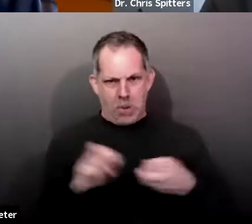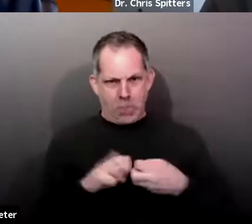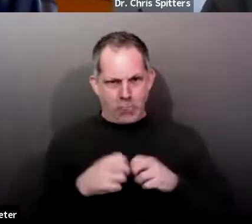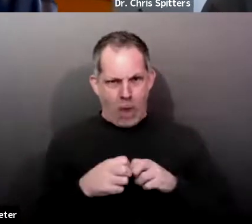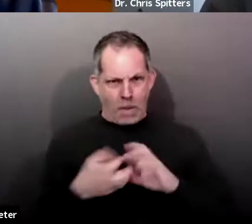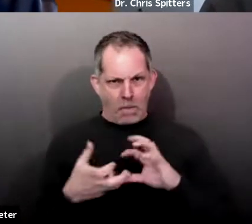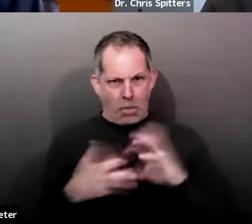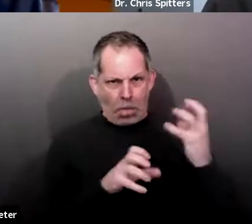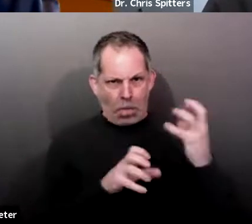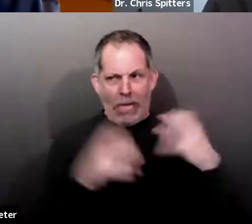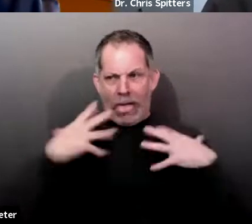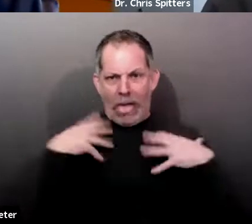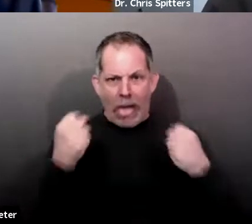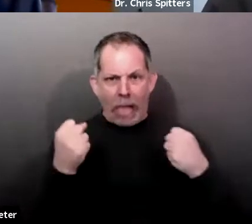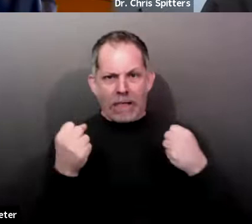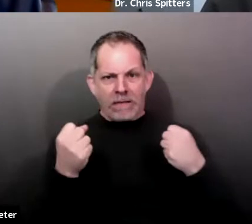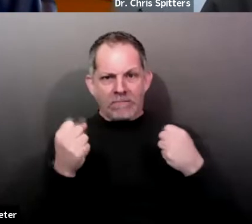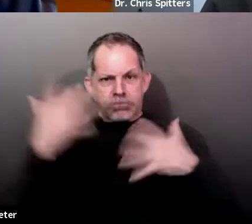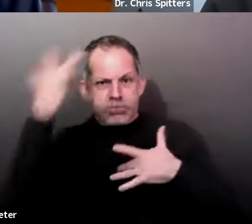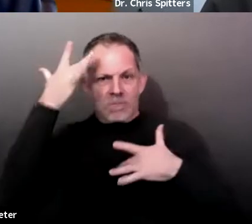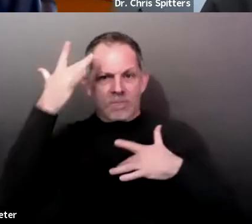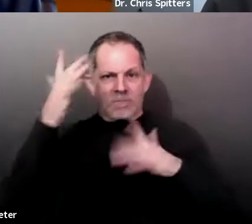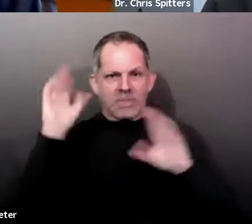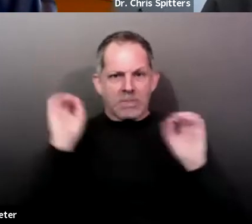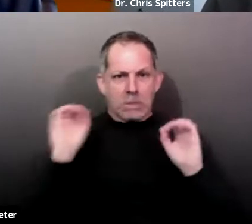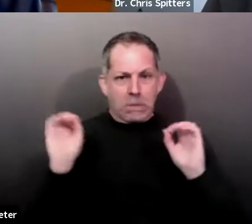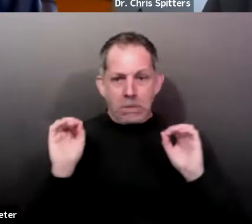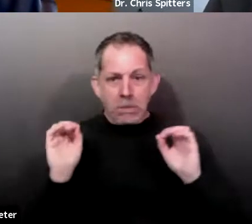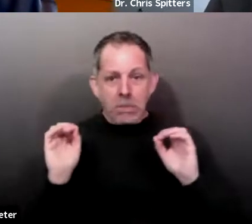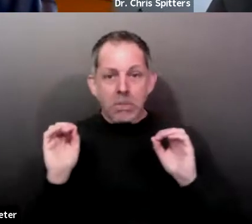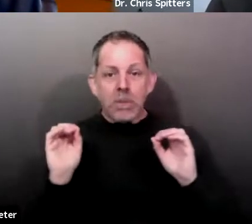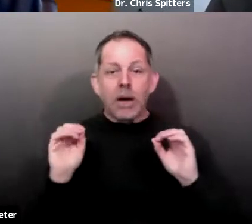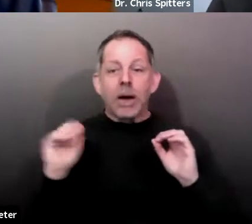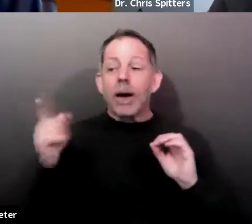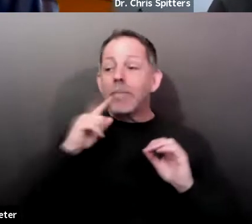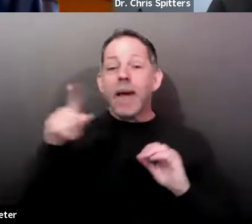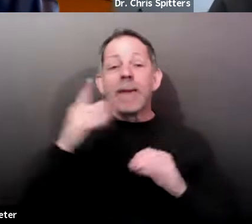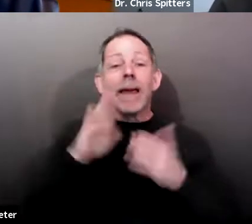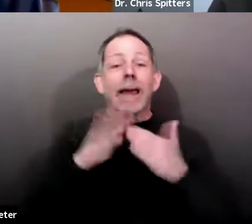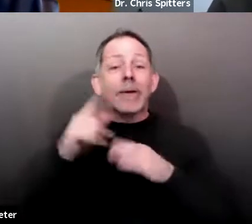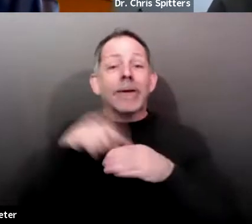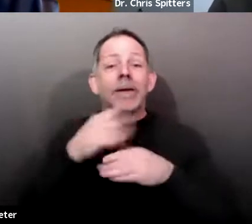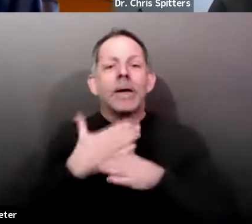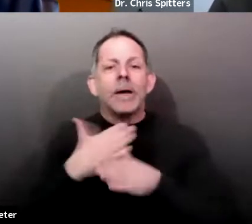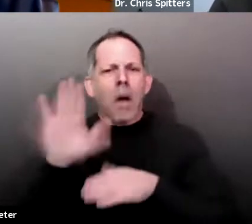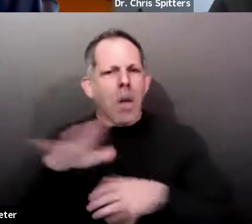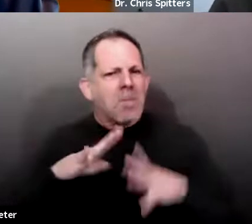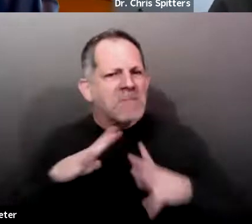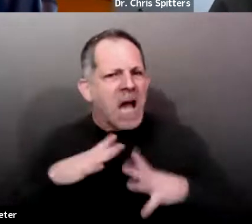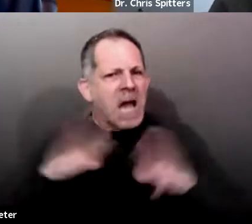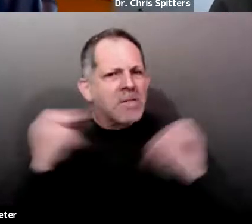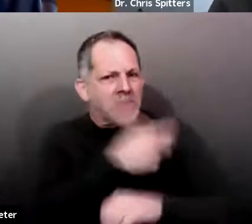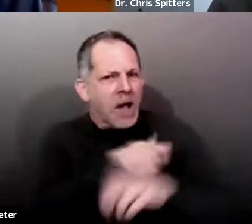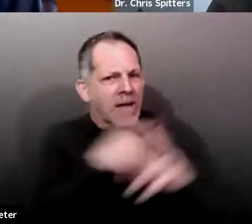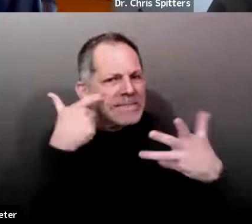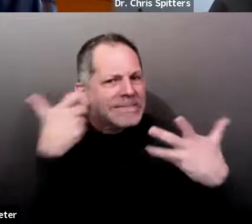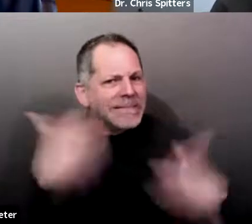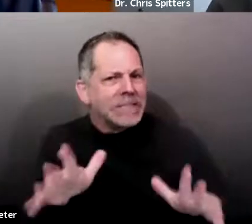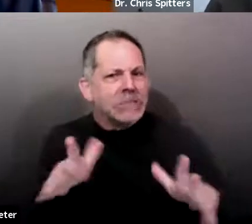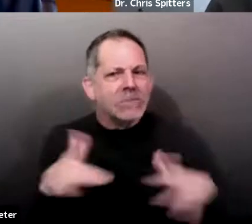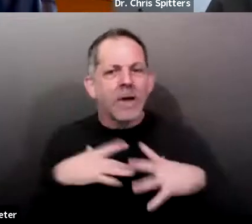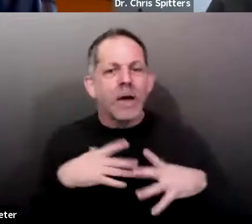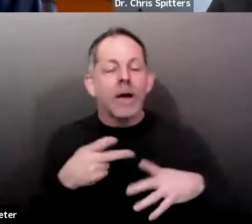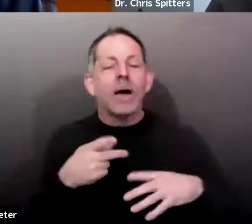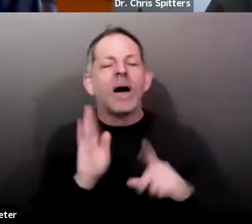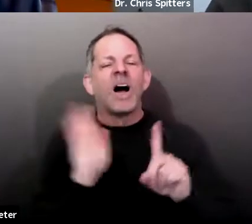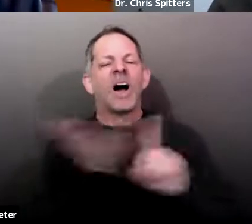already knew and have shared with the community. Uh, I think that, you know, many people who may be around the fence about getting vaccinated might,